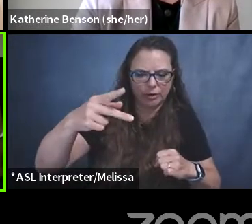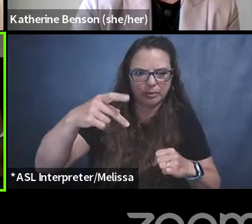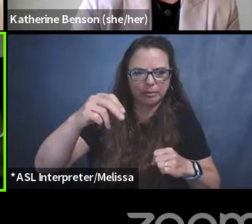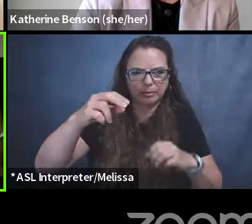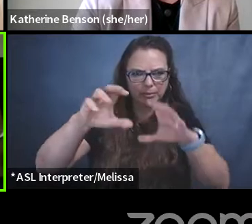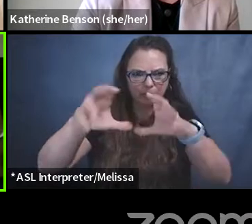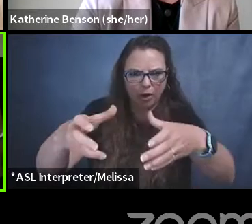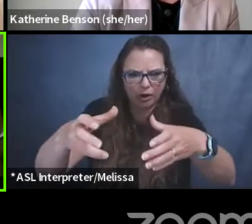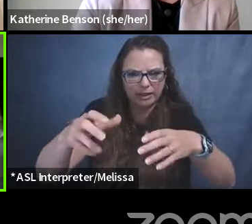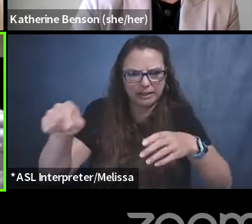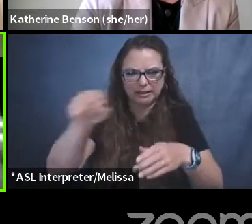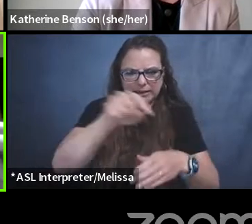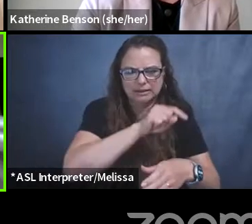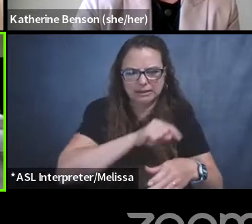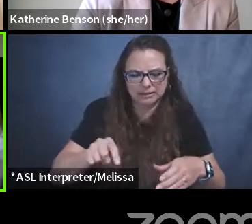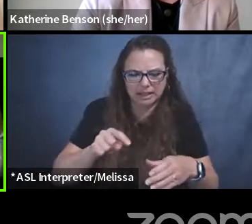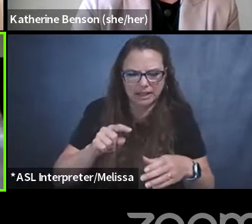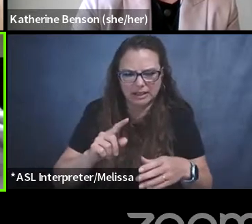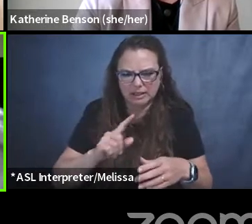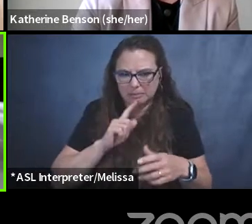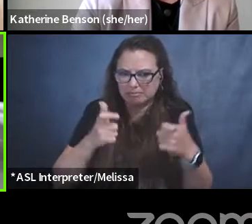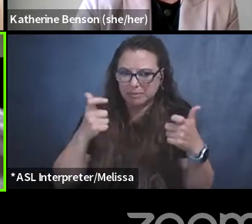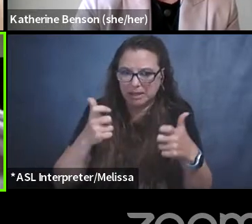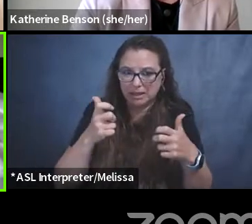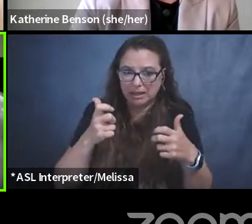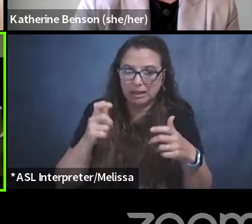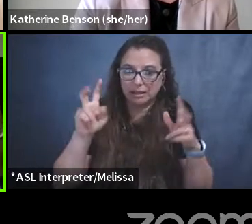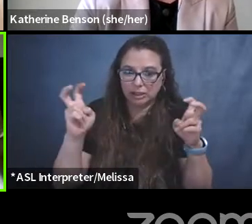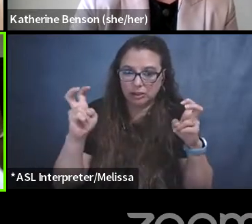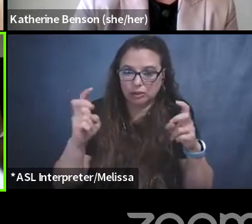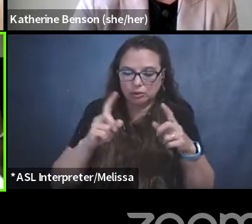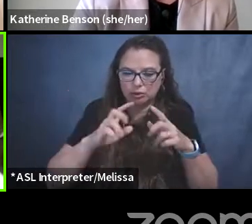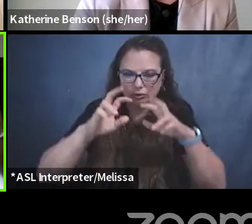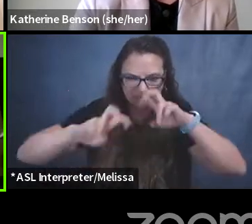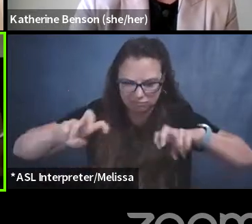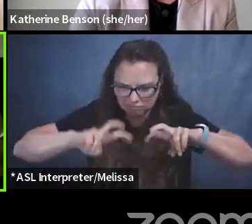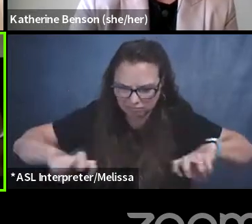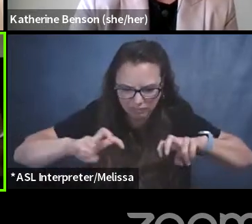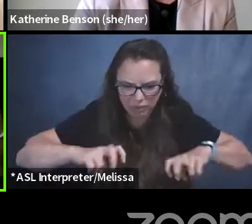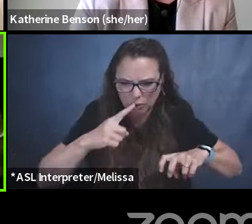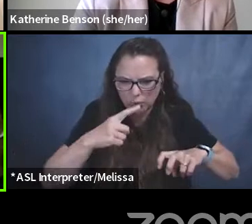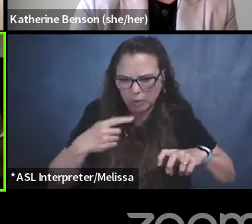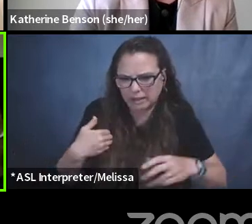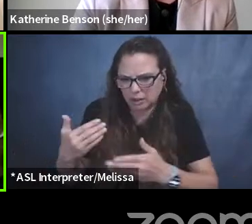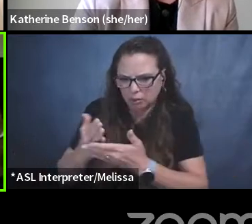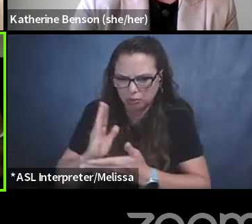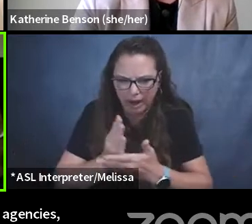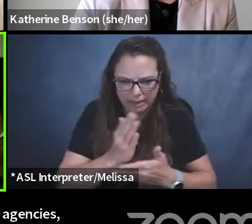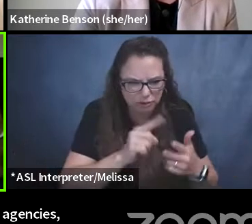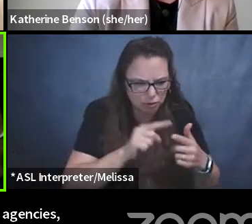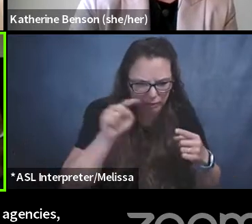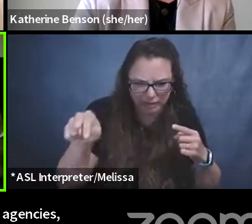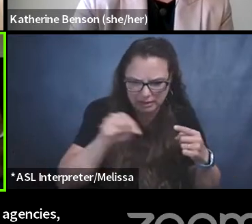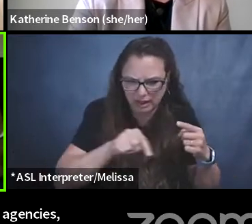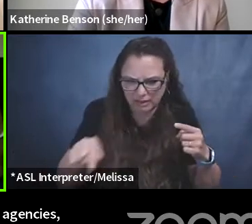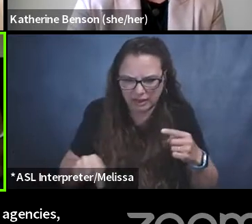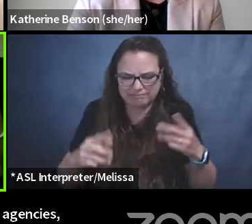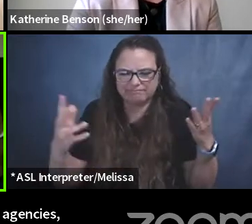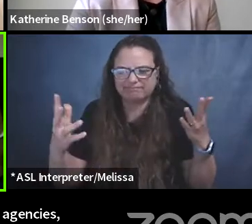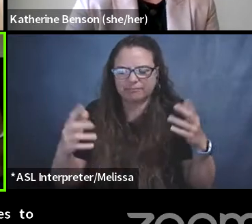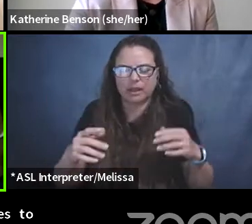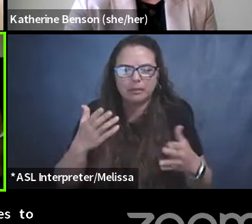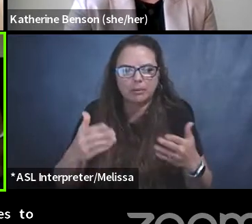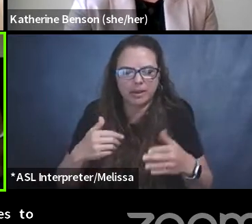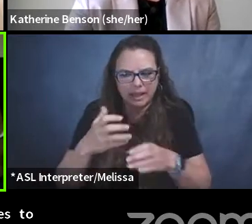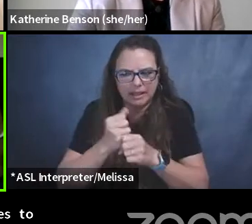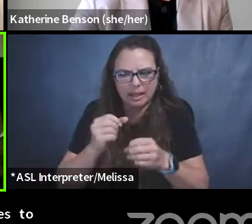to privacy rights and untangling who has a right to what. Um, so maybe we could try to get it more through the updates